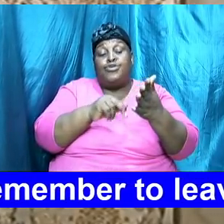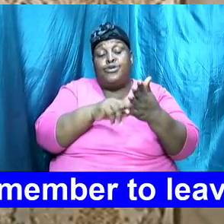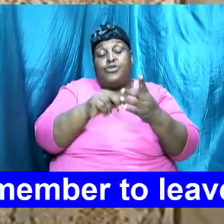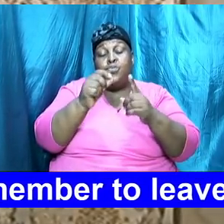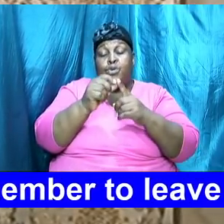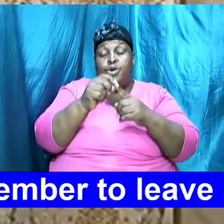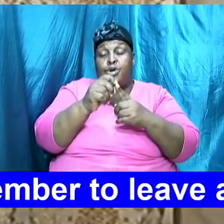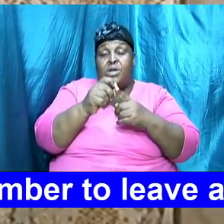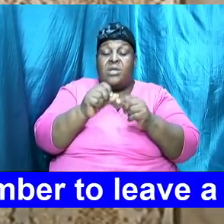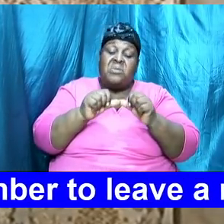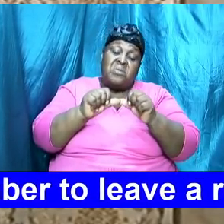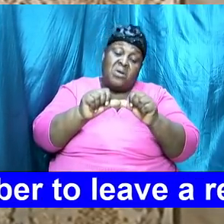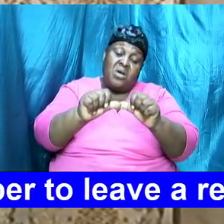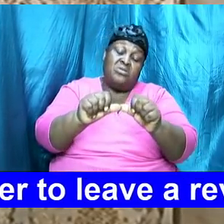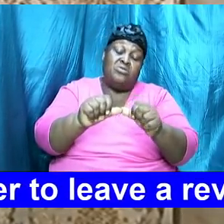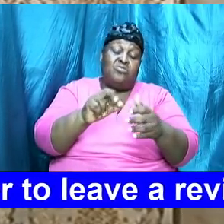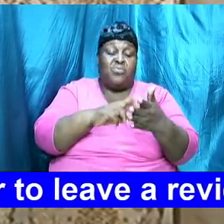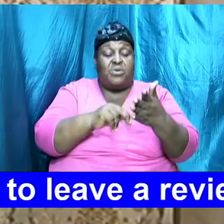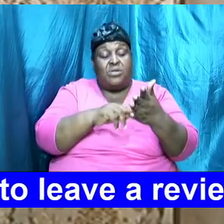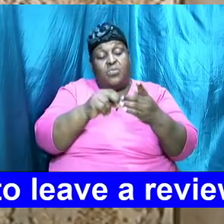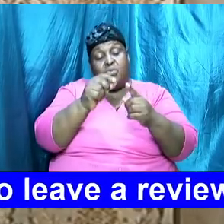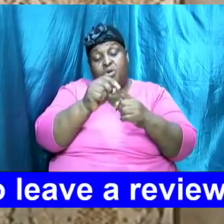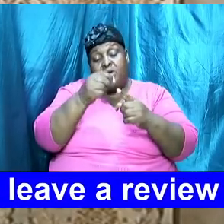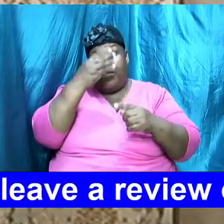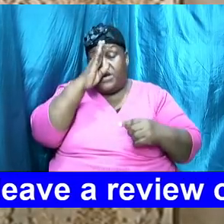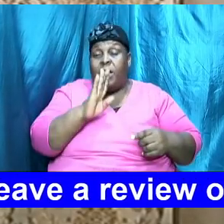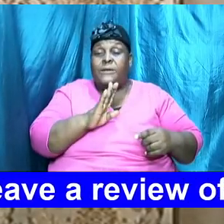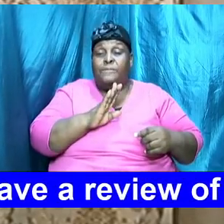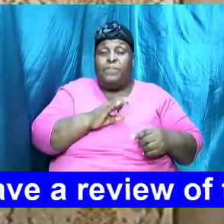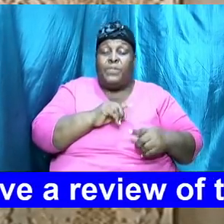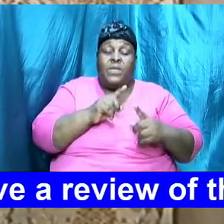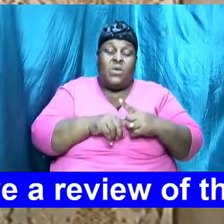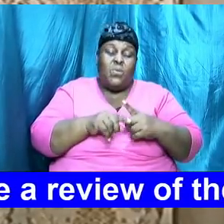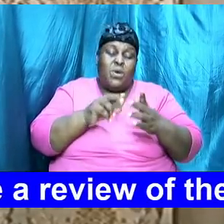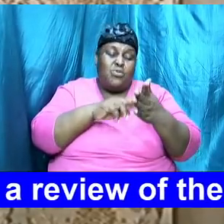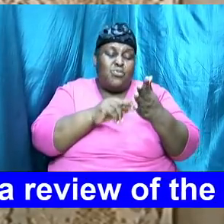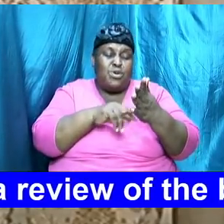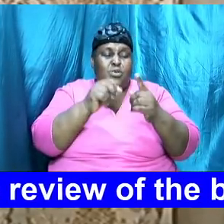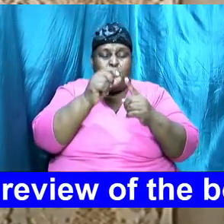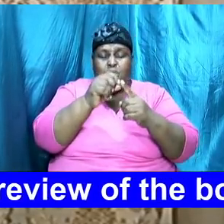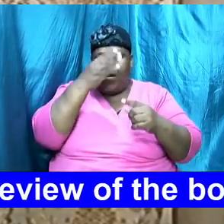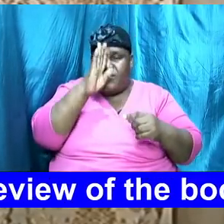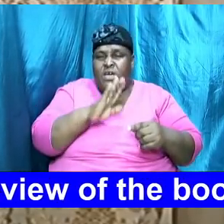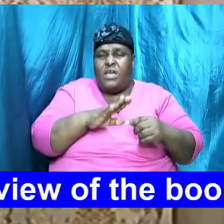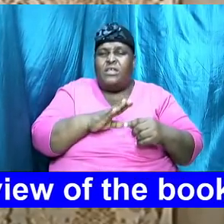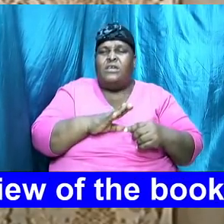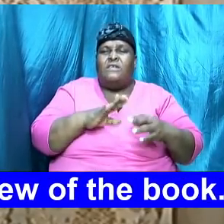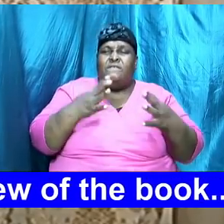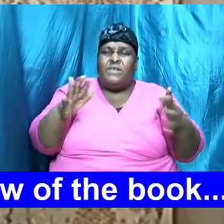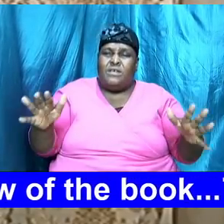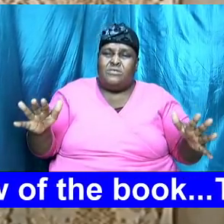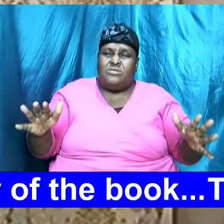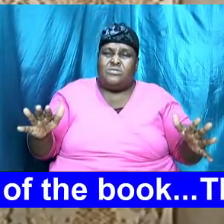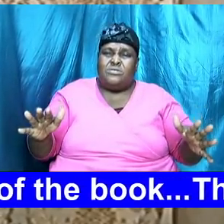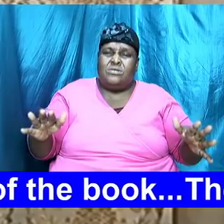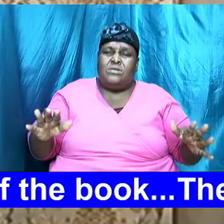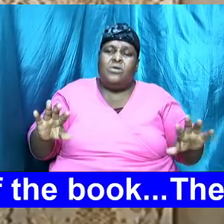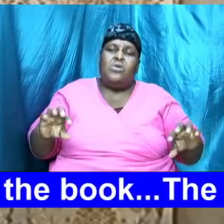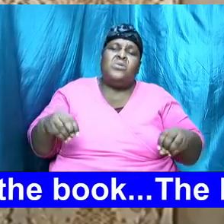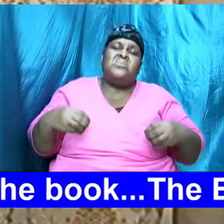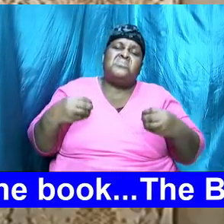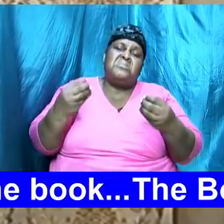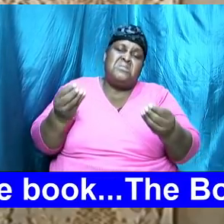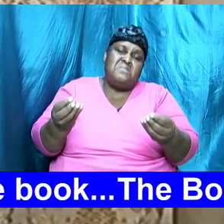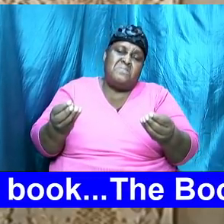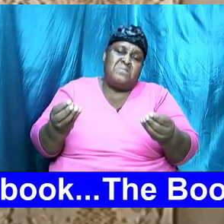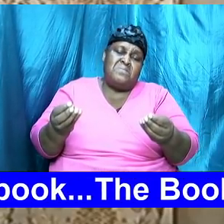consistently read the word and then after they read the word then they were able to give context